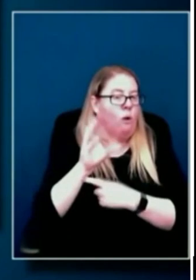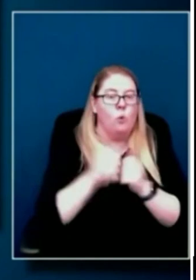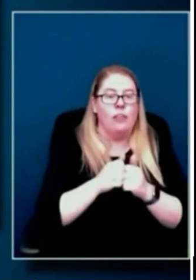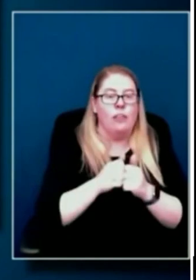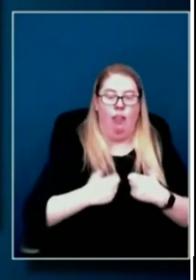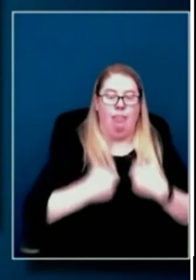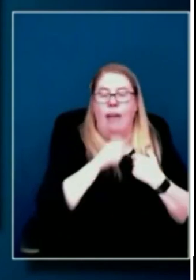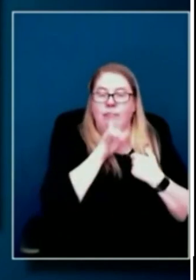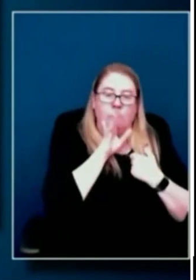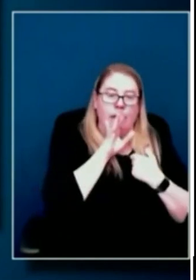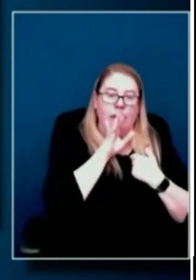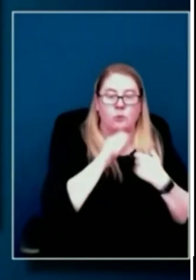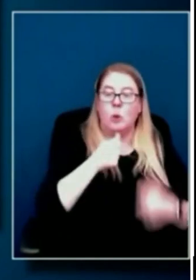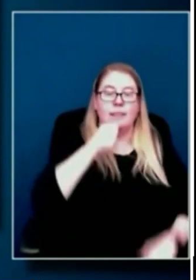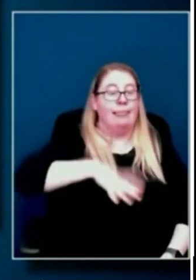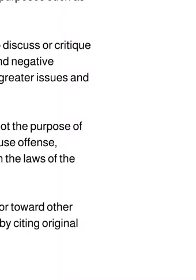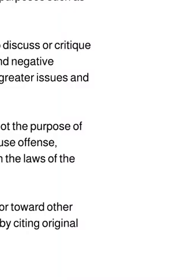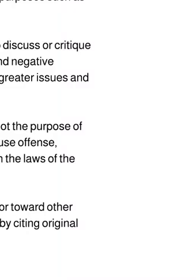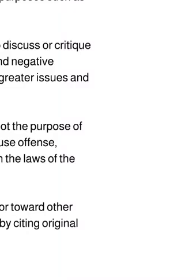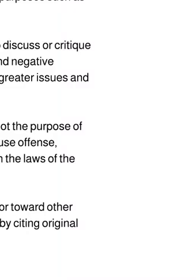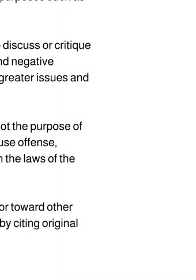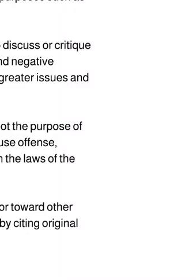So we no longer say ladies and gentlemen, boys and girls.